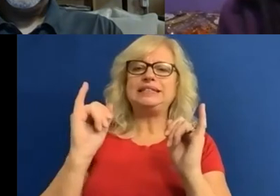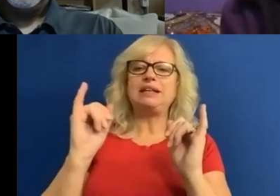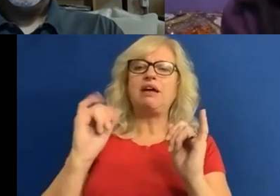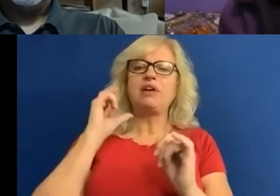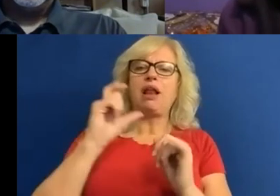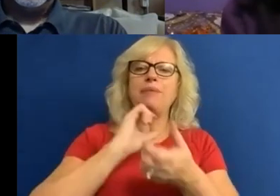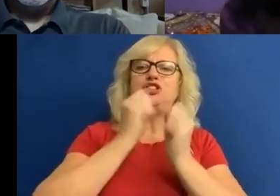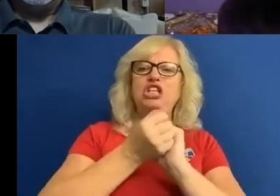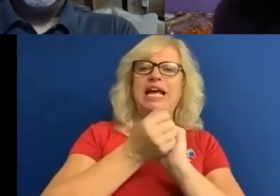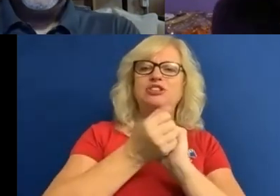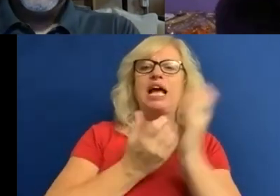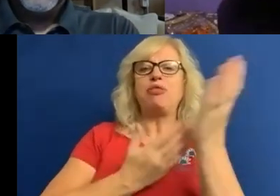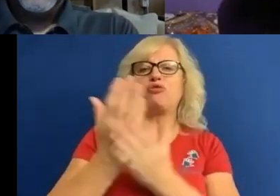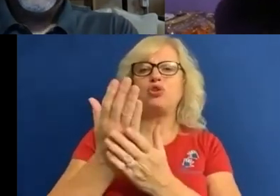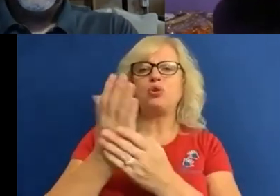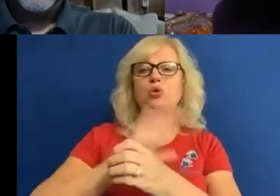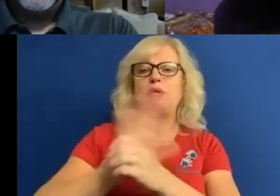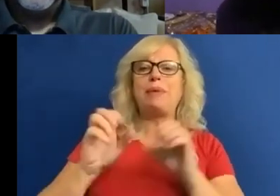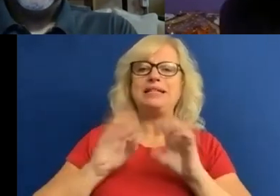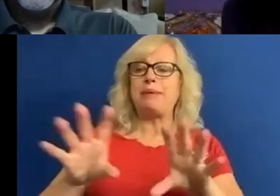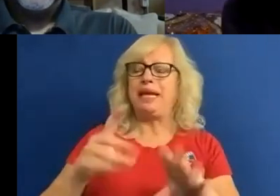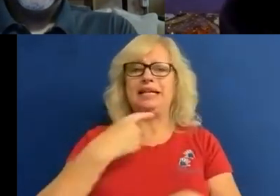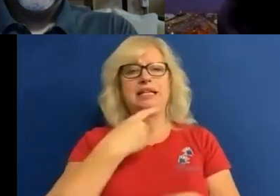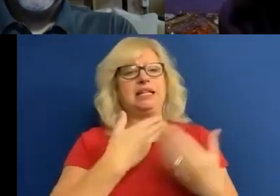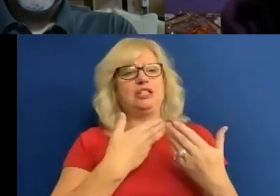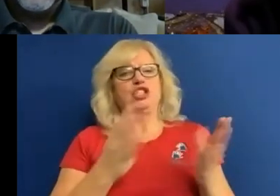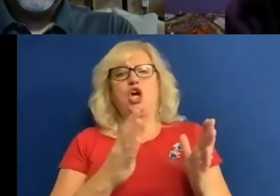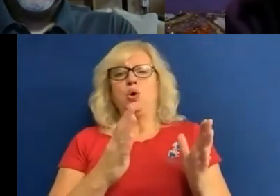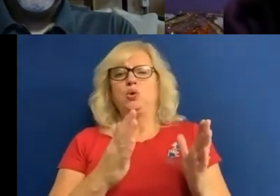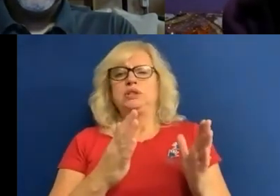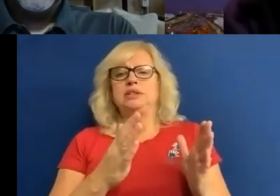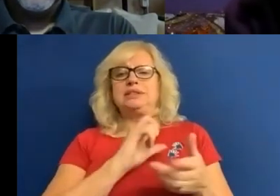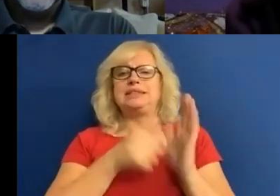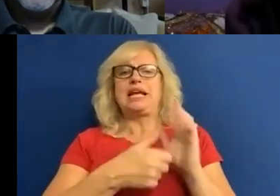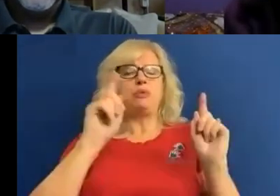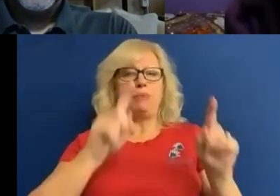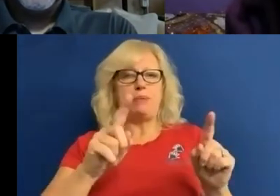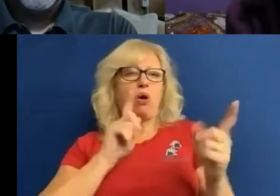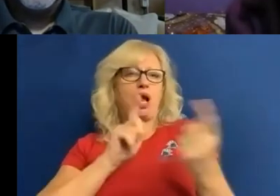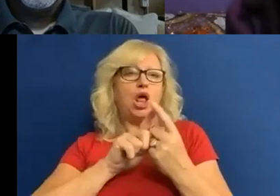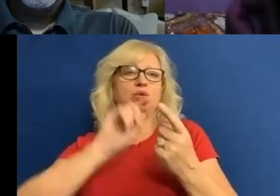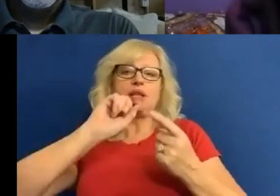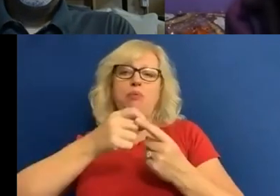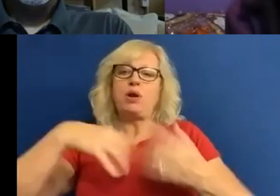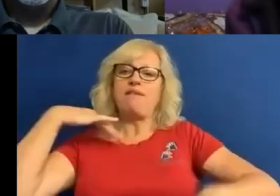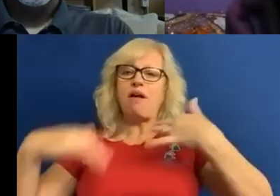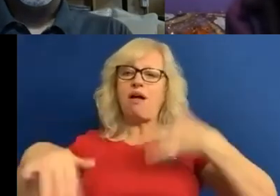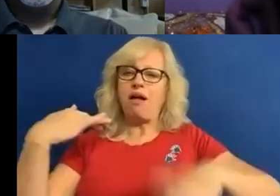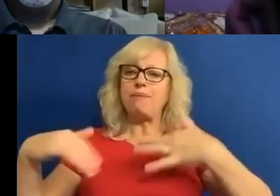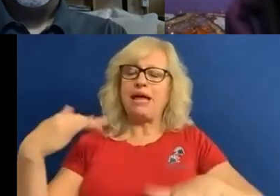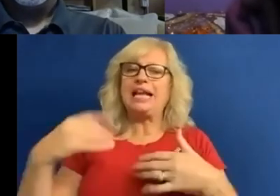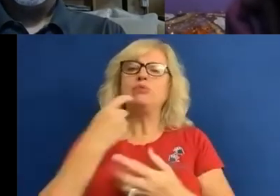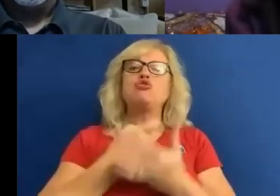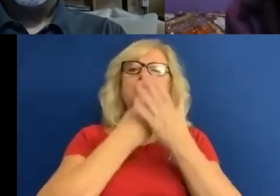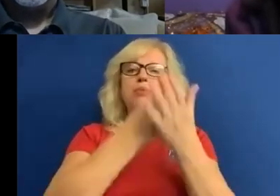global pandemic has shown how often disabled people are so close to the point of harm. It was widely reported that